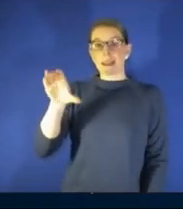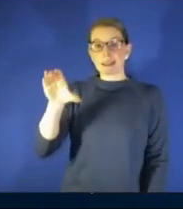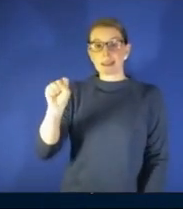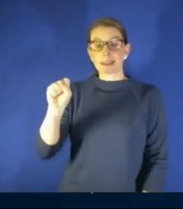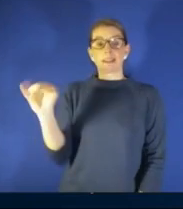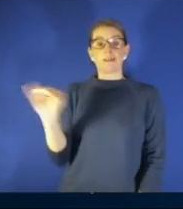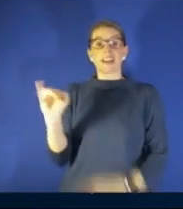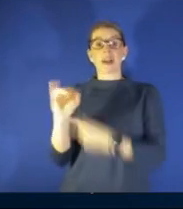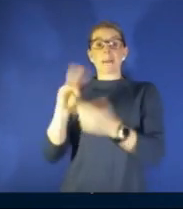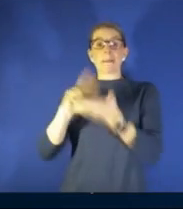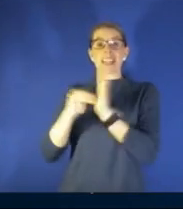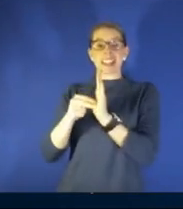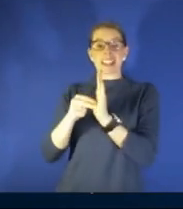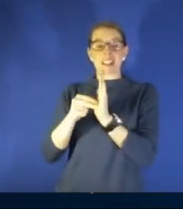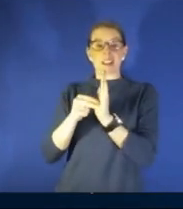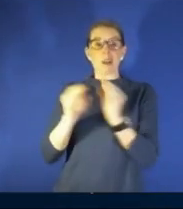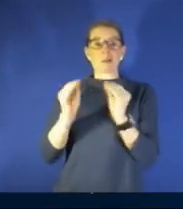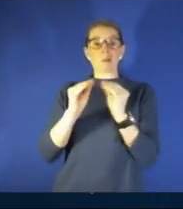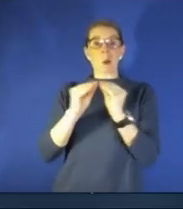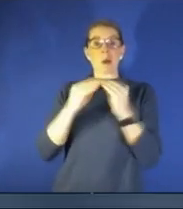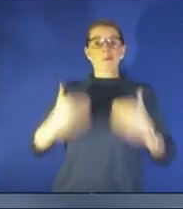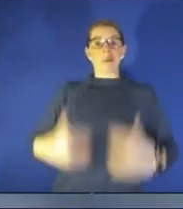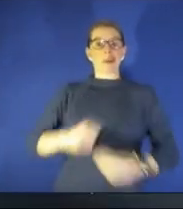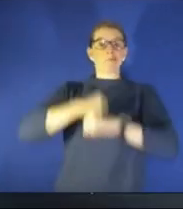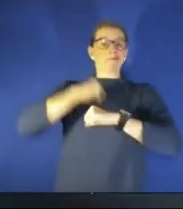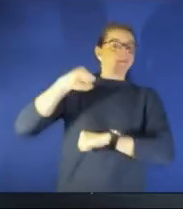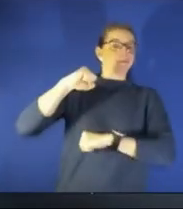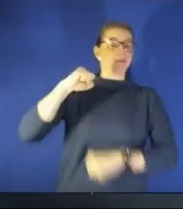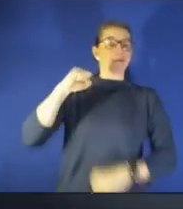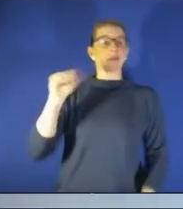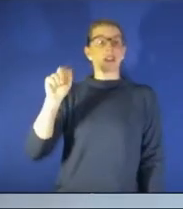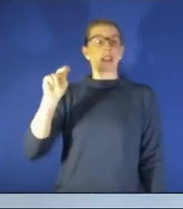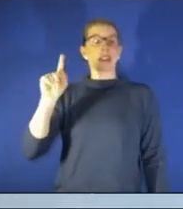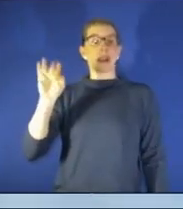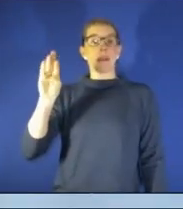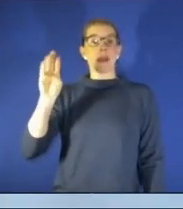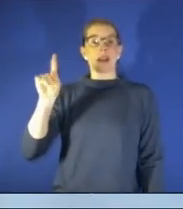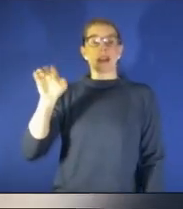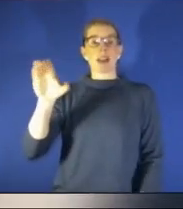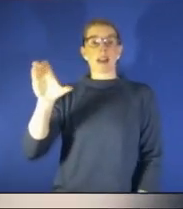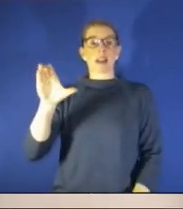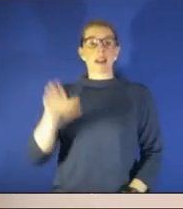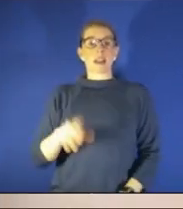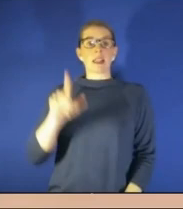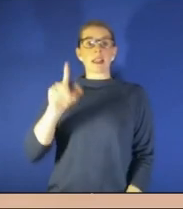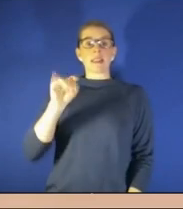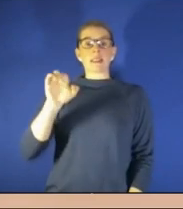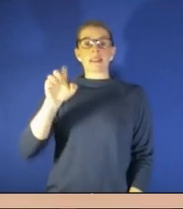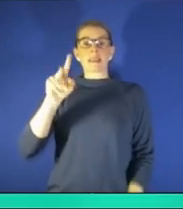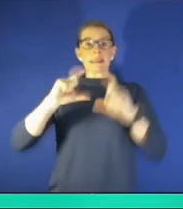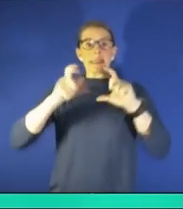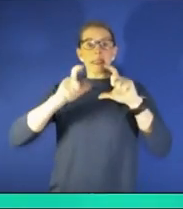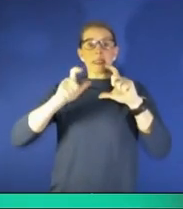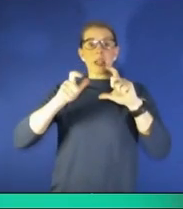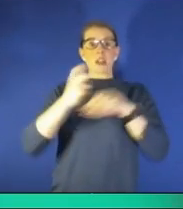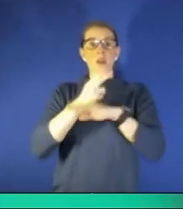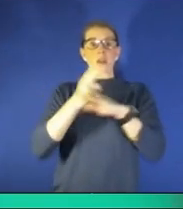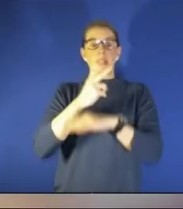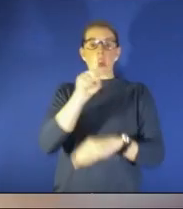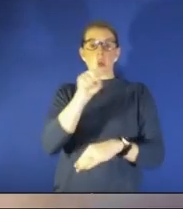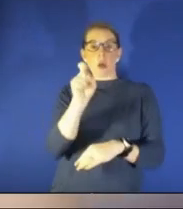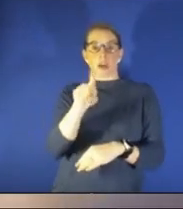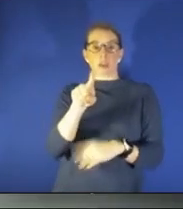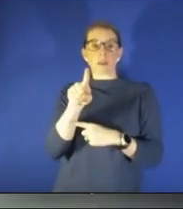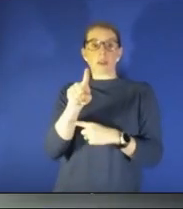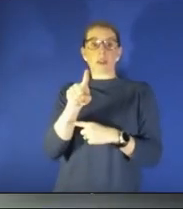resistance TikTok users seeking deep tans are using a questionable method spraying self-tanning